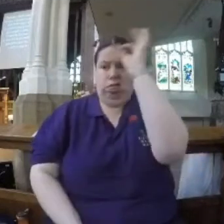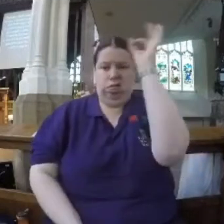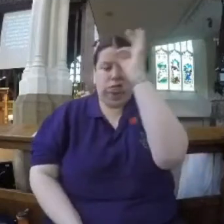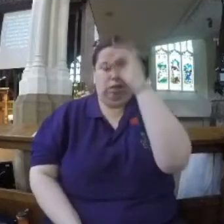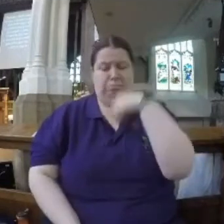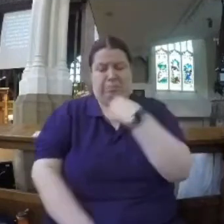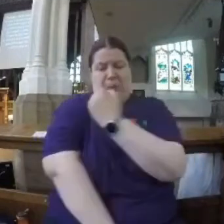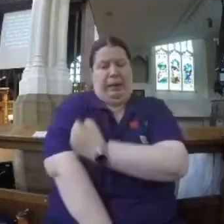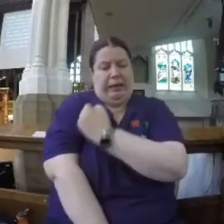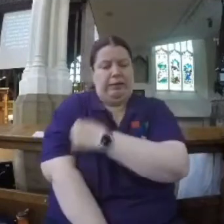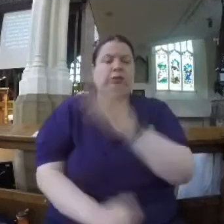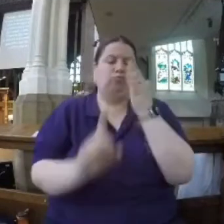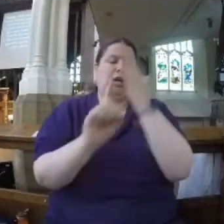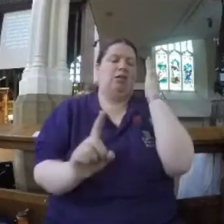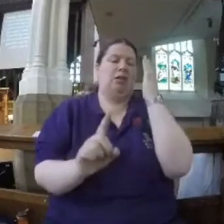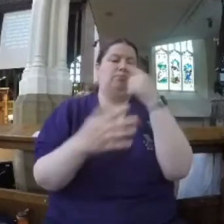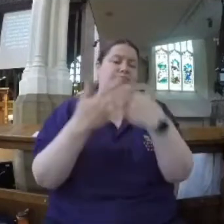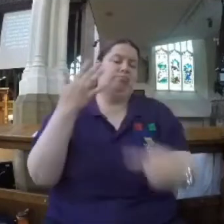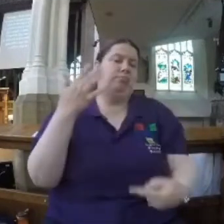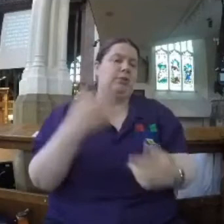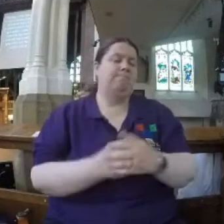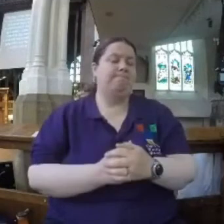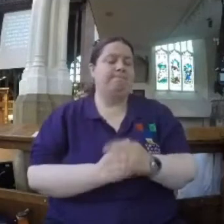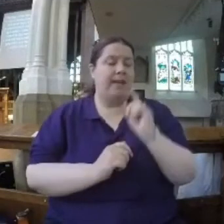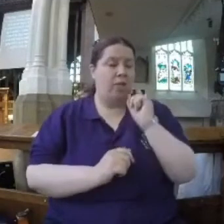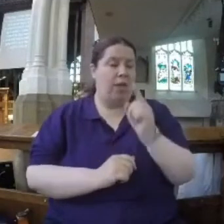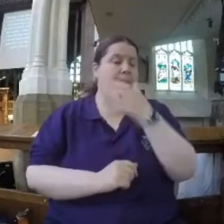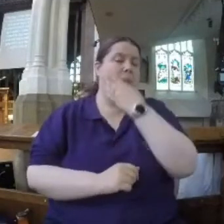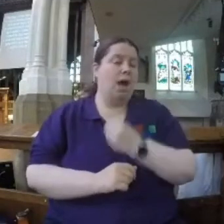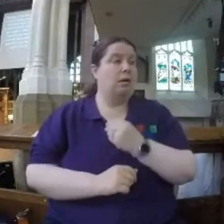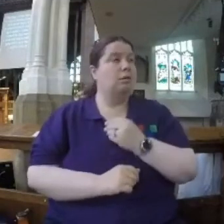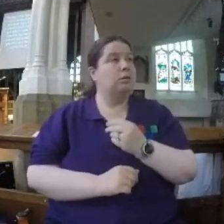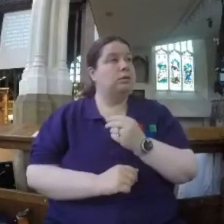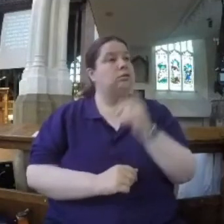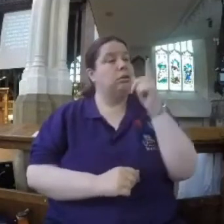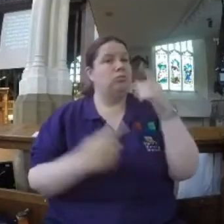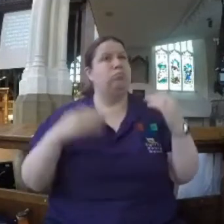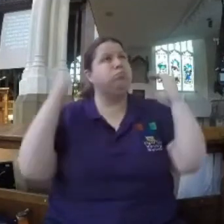weakness. Such a man man is king among men.